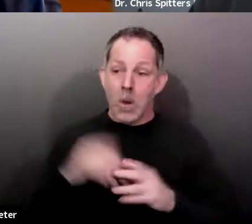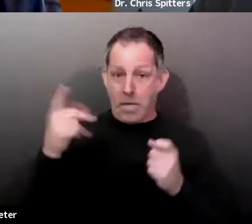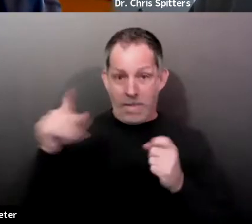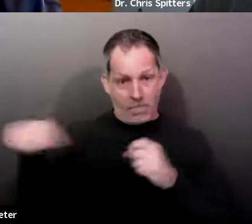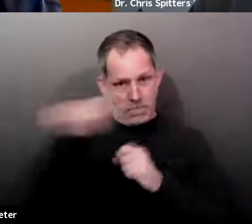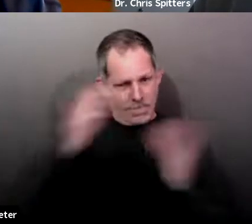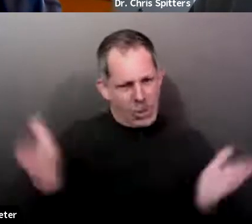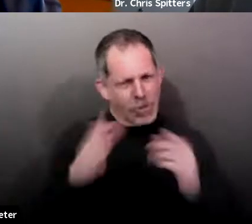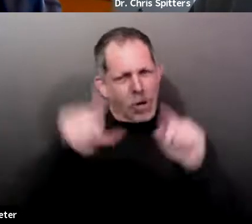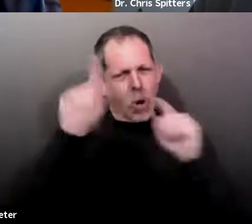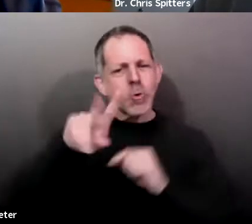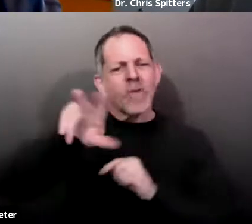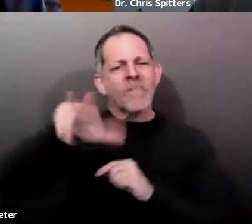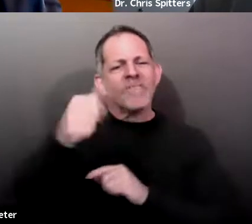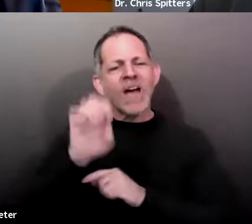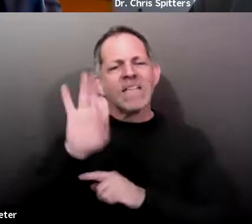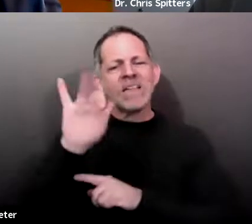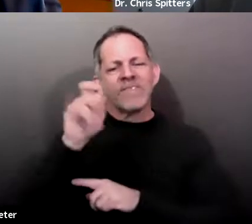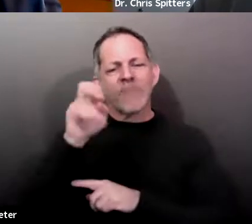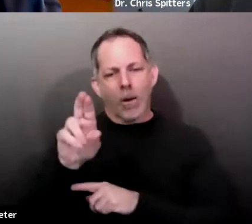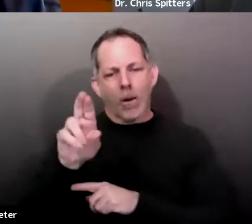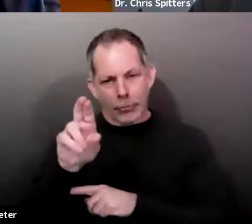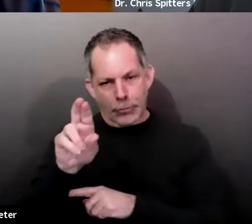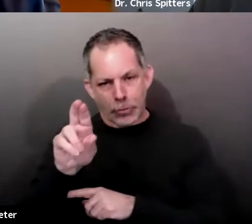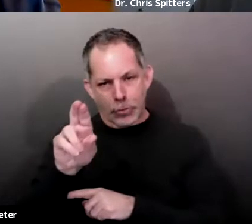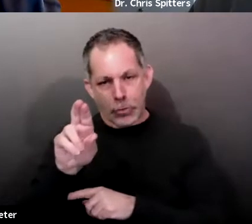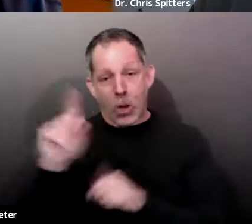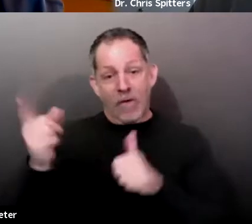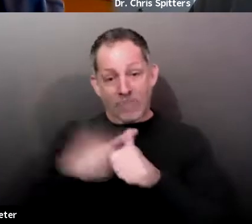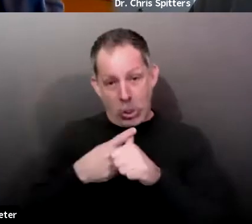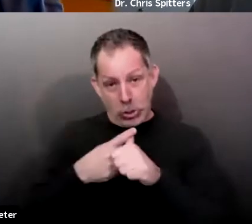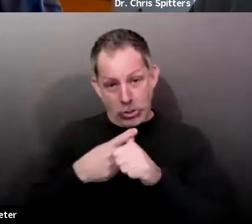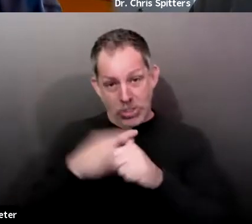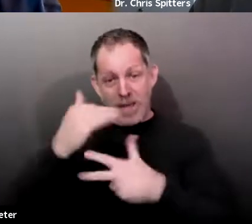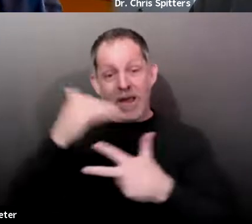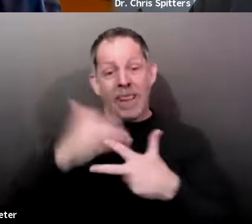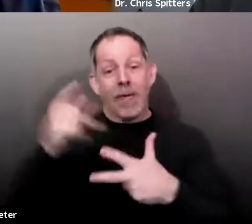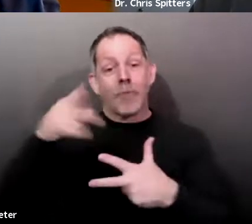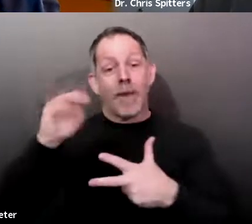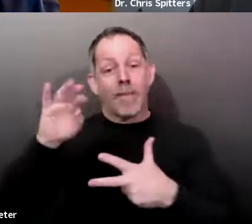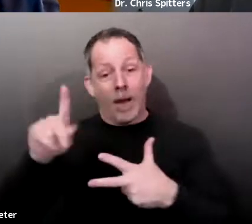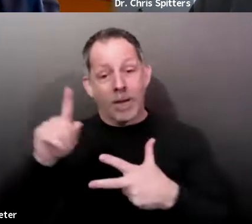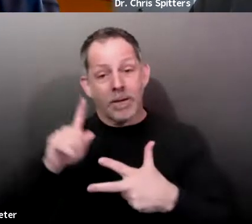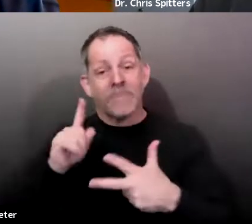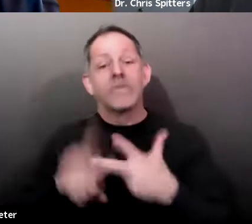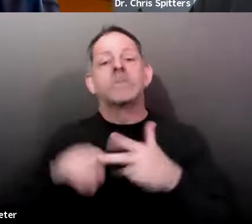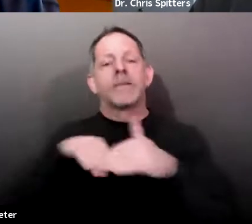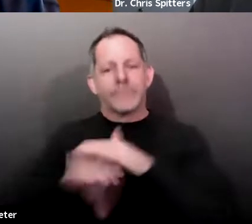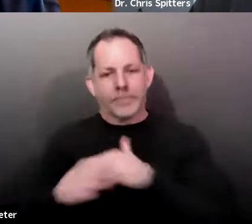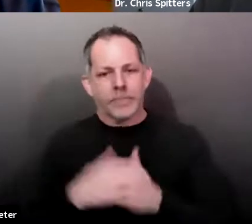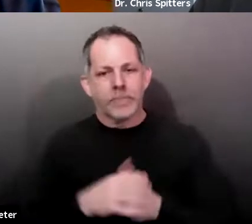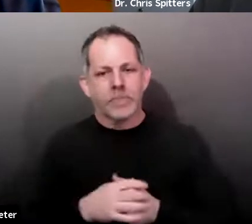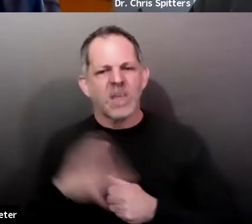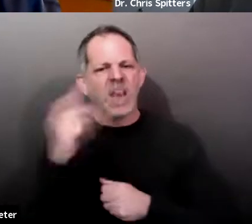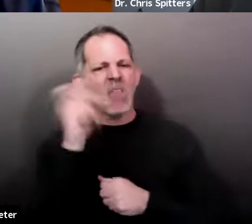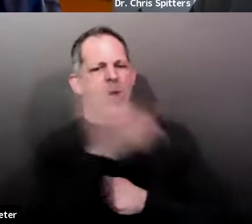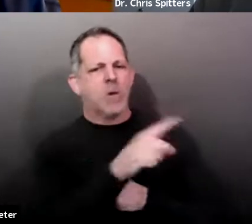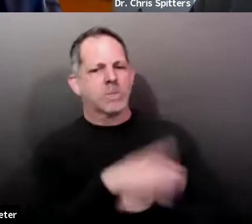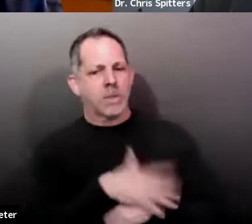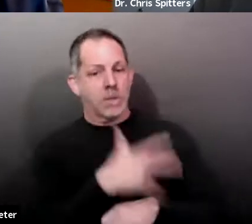Yeah. And we are asking people to arrive at vaccination sites with some documentation that they are eligible.